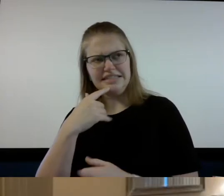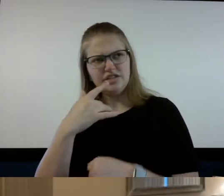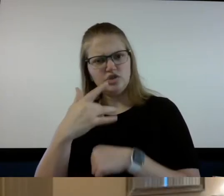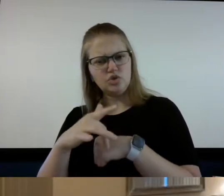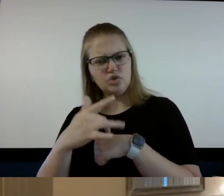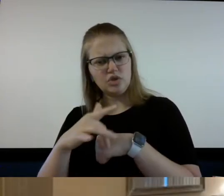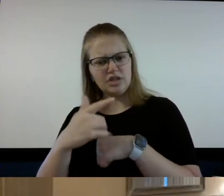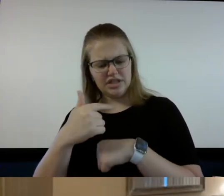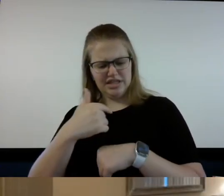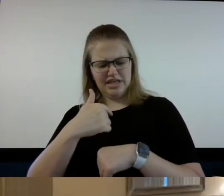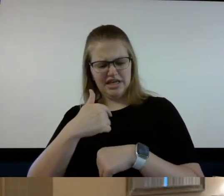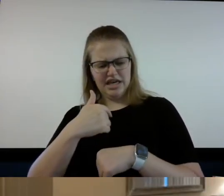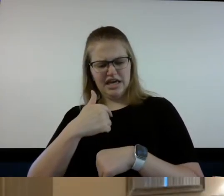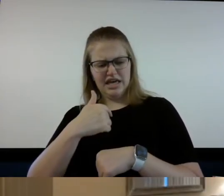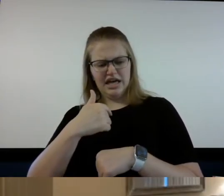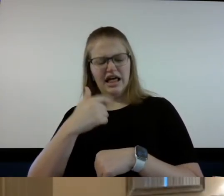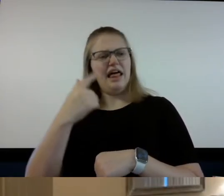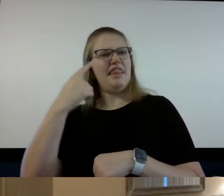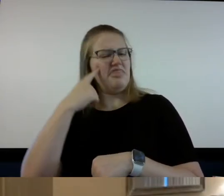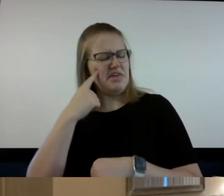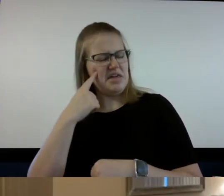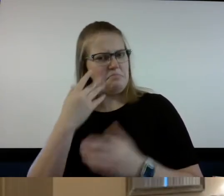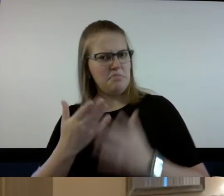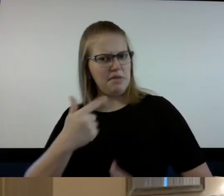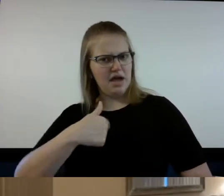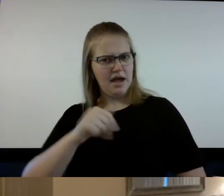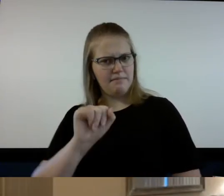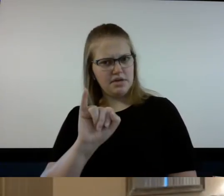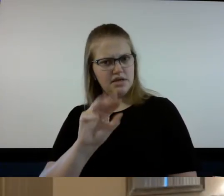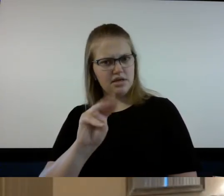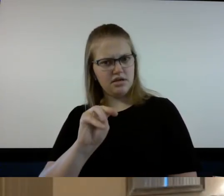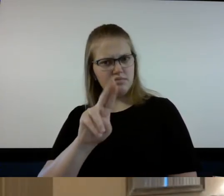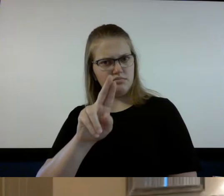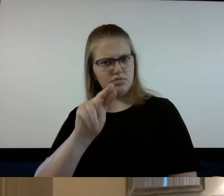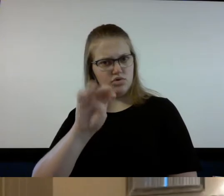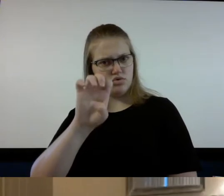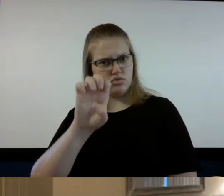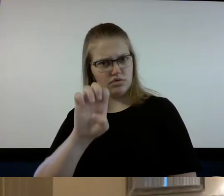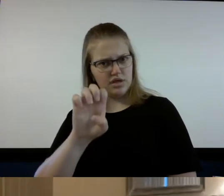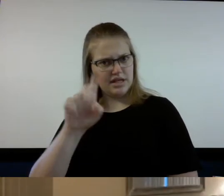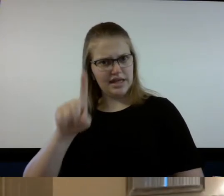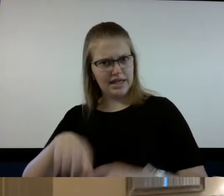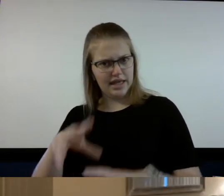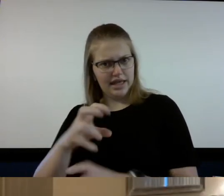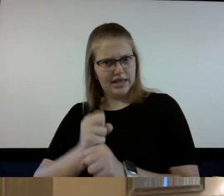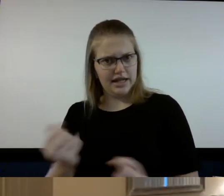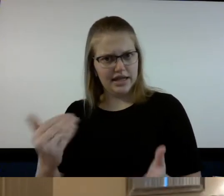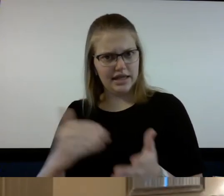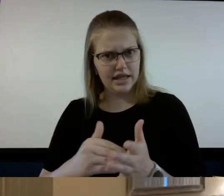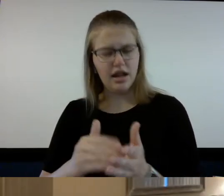if I'm I should be immune to it now um I pray to god I don't ever have to go through it again